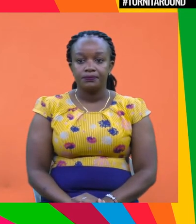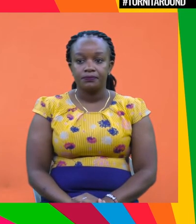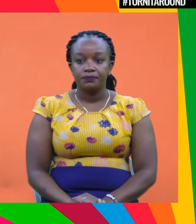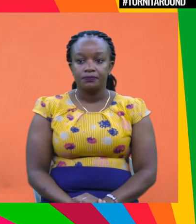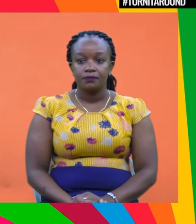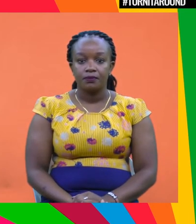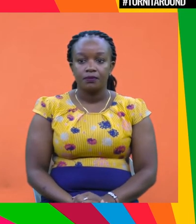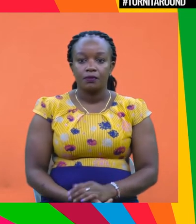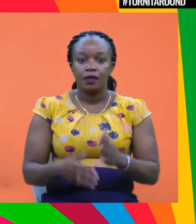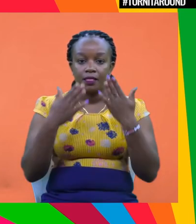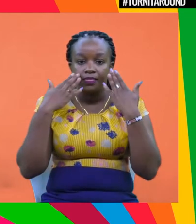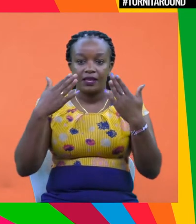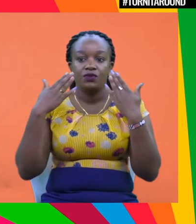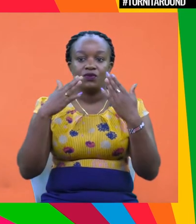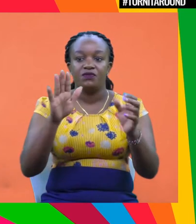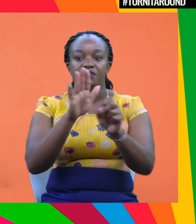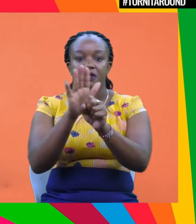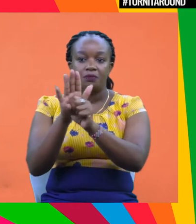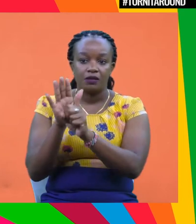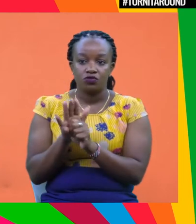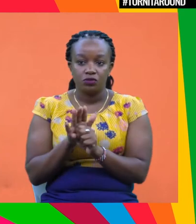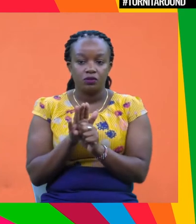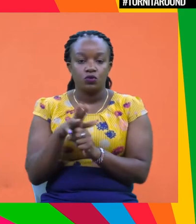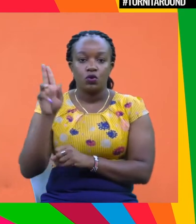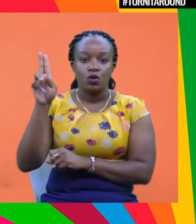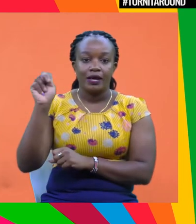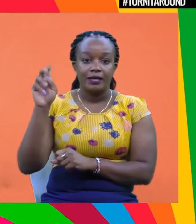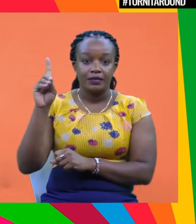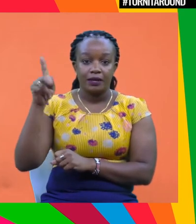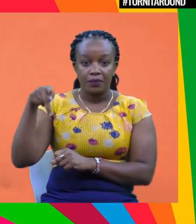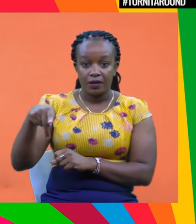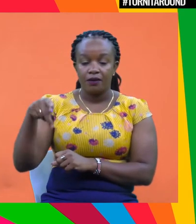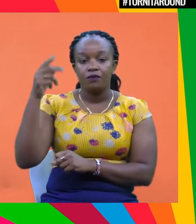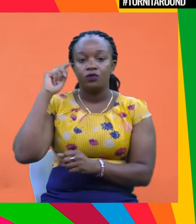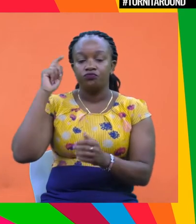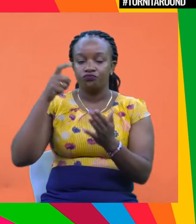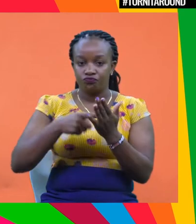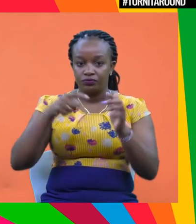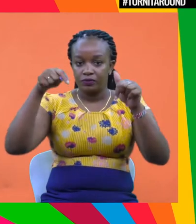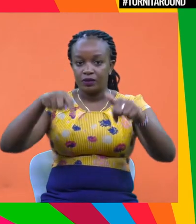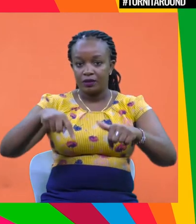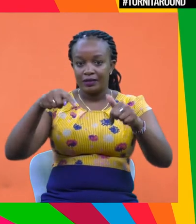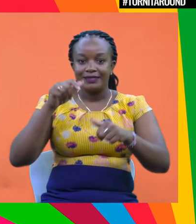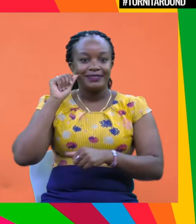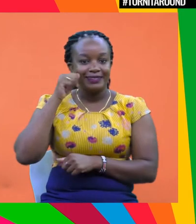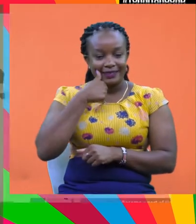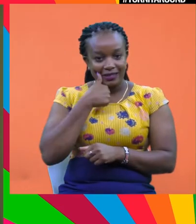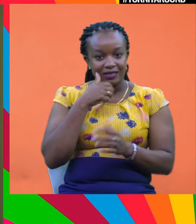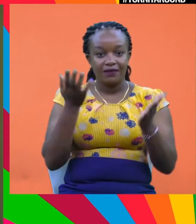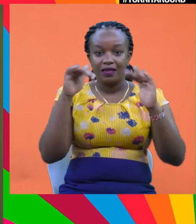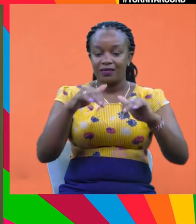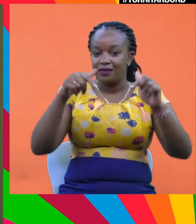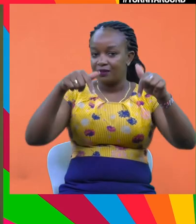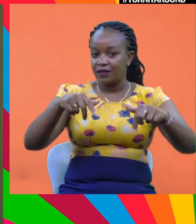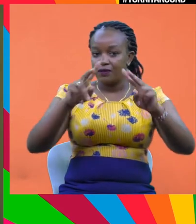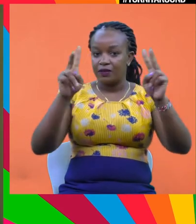Thank you very much, Yvonne. Thank you very much to UNDP for organizing this great event. It is very timely and a very